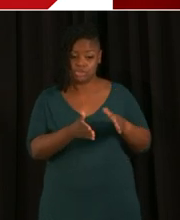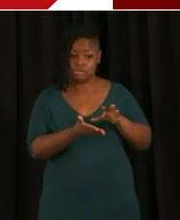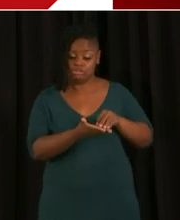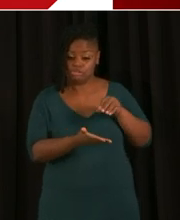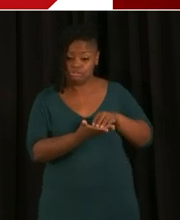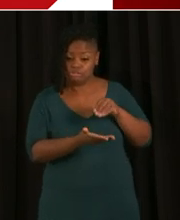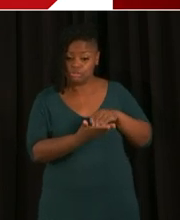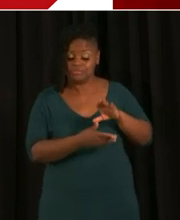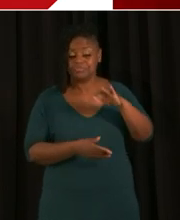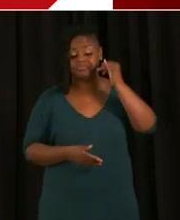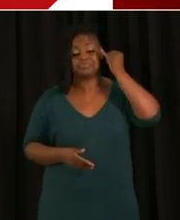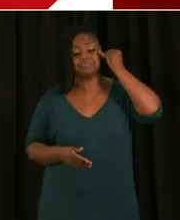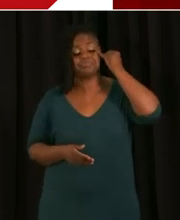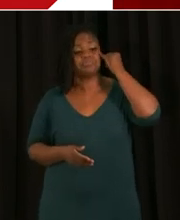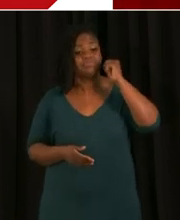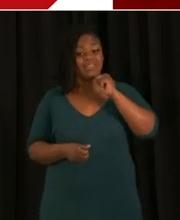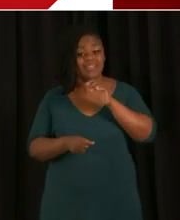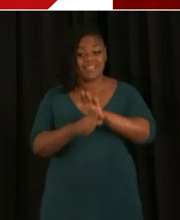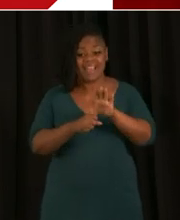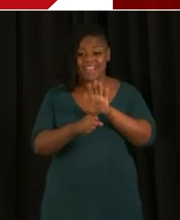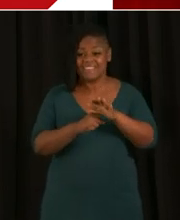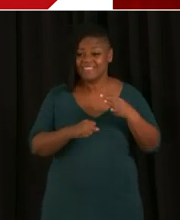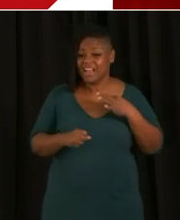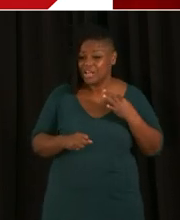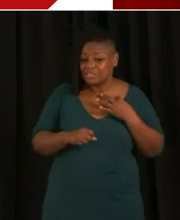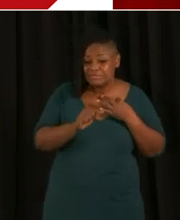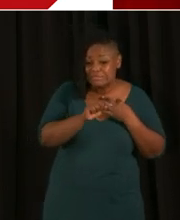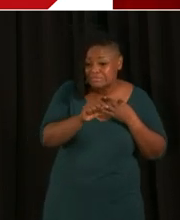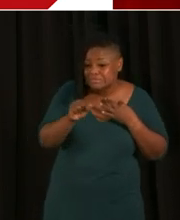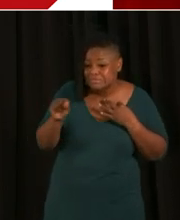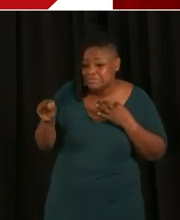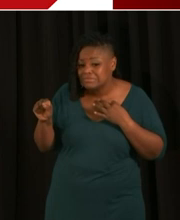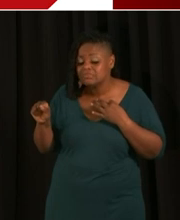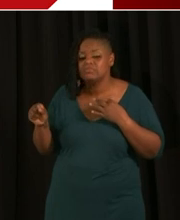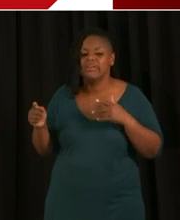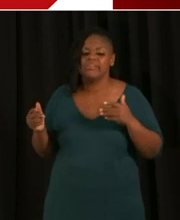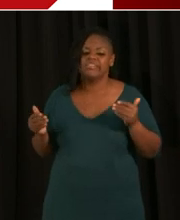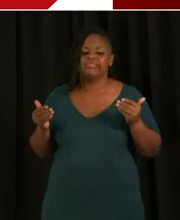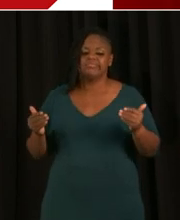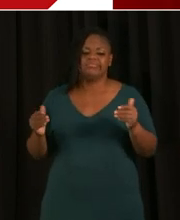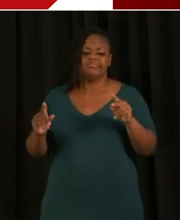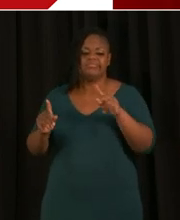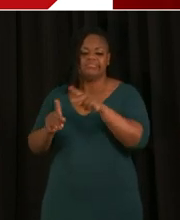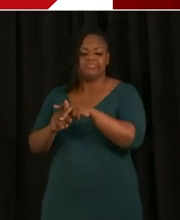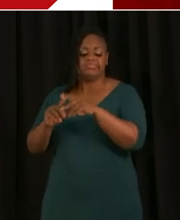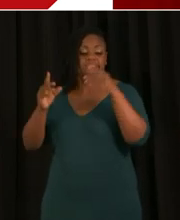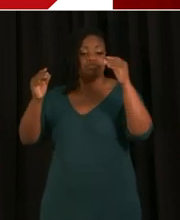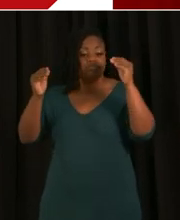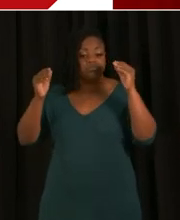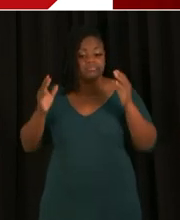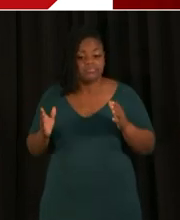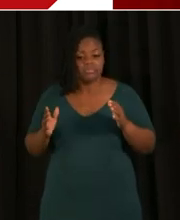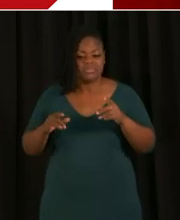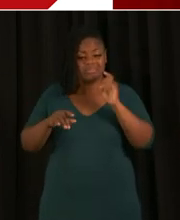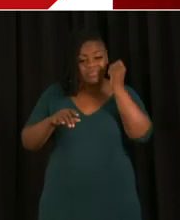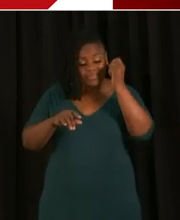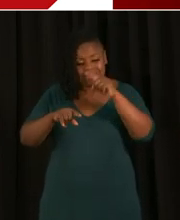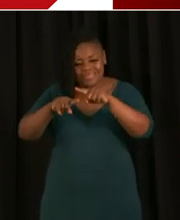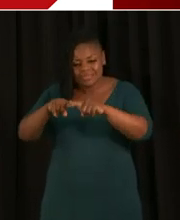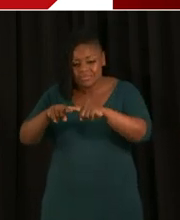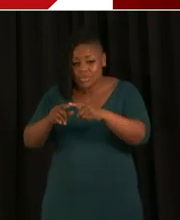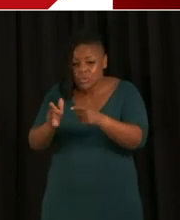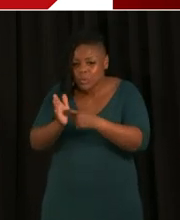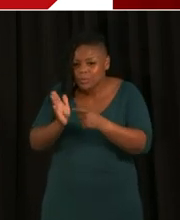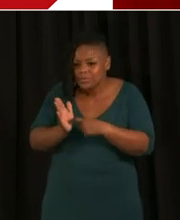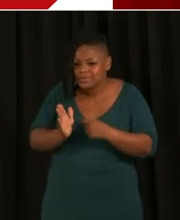teachers that volunteer, we can begin to assign teachers based on demand from families. We do have a good